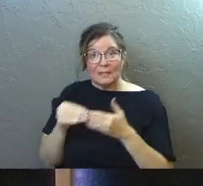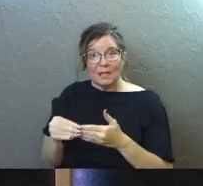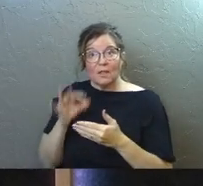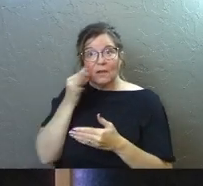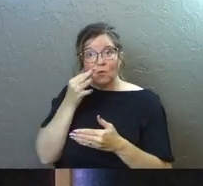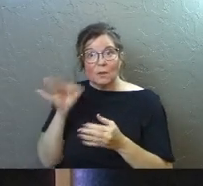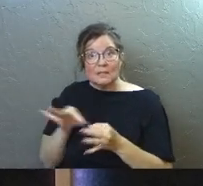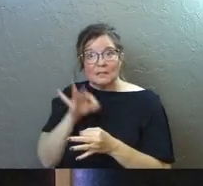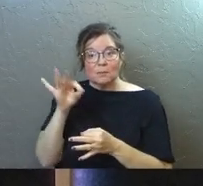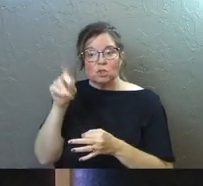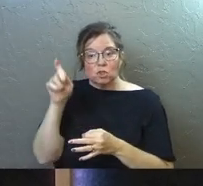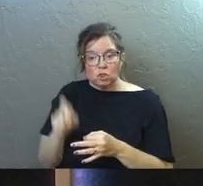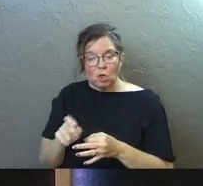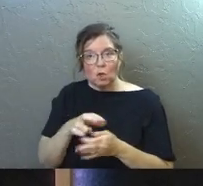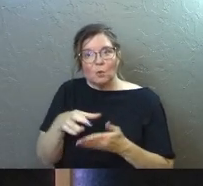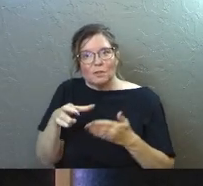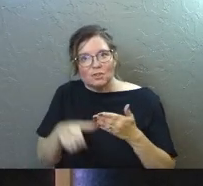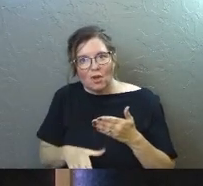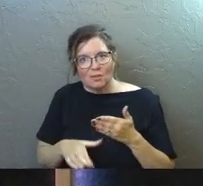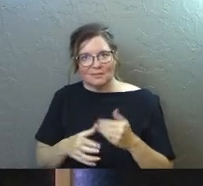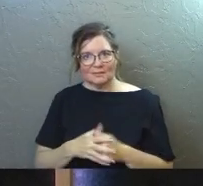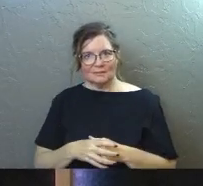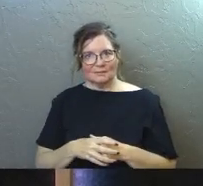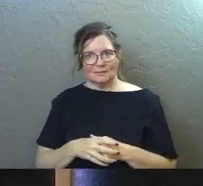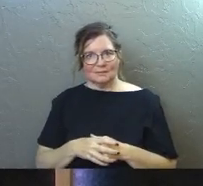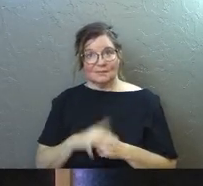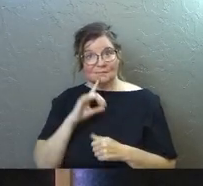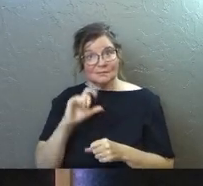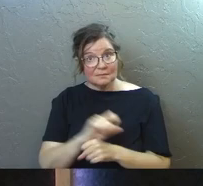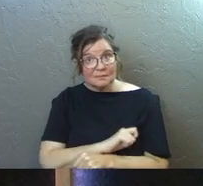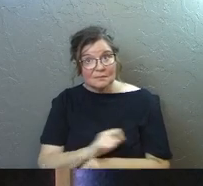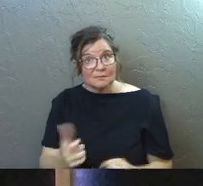the fruit of the spirit should result absolutely.